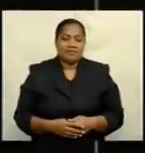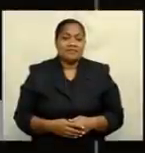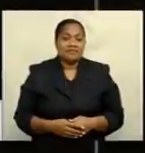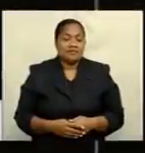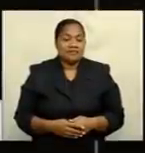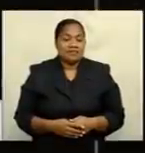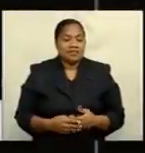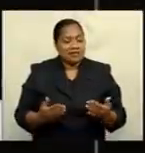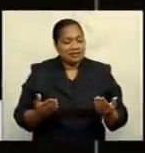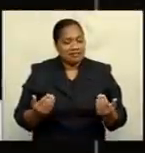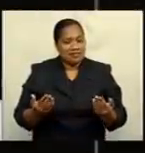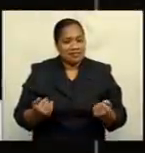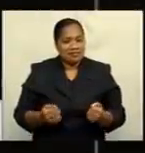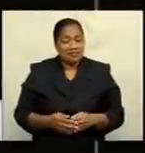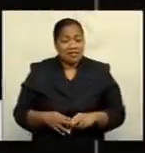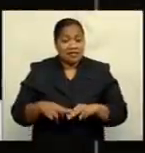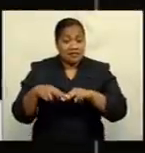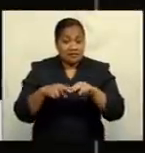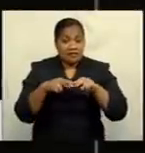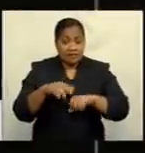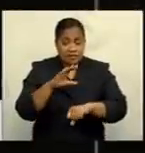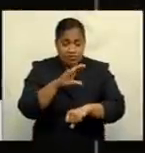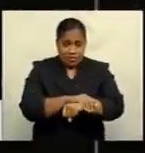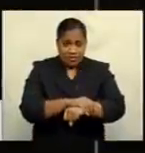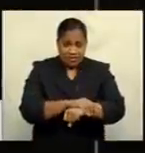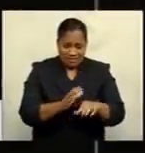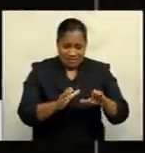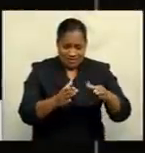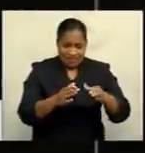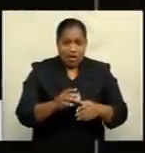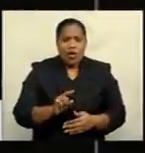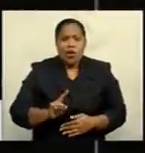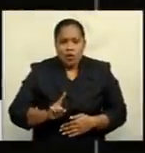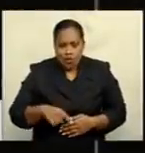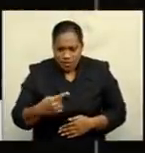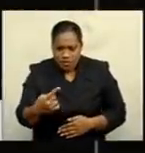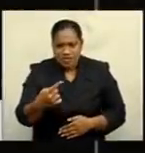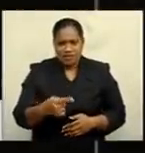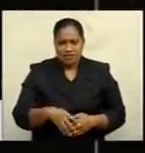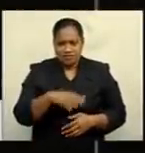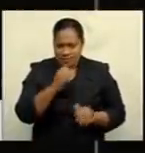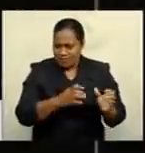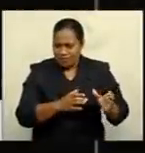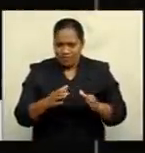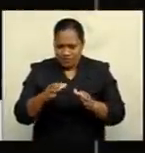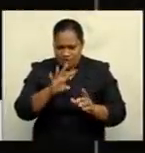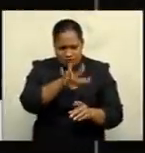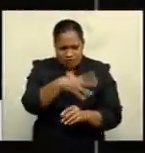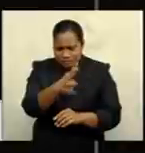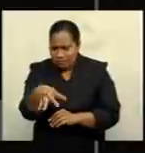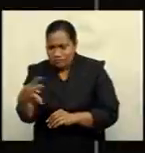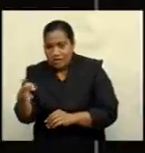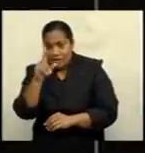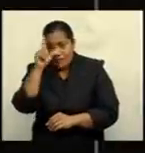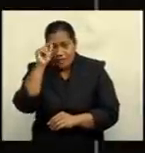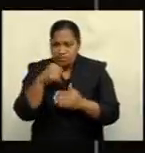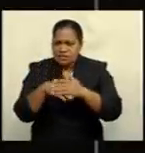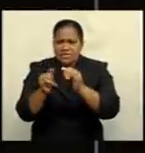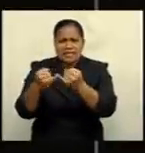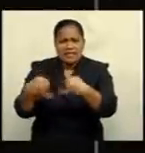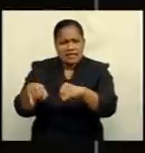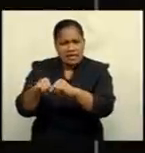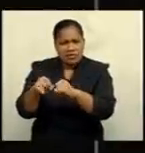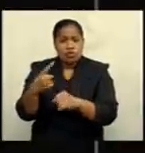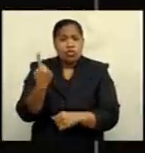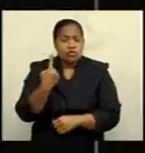Welcome back. The Fiji police force continues to beef up manpower and capabilities to track down Fijians in outer islands who